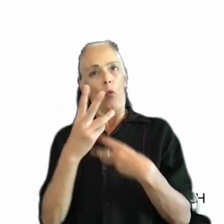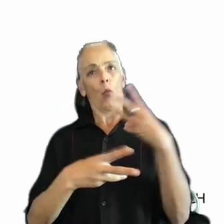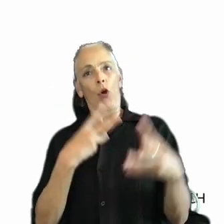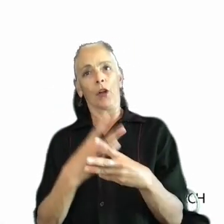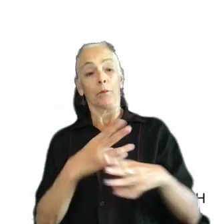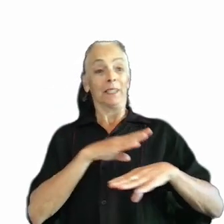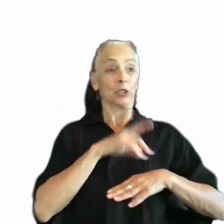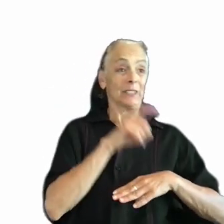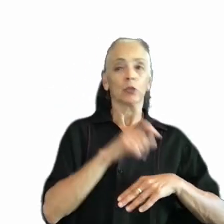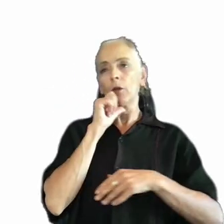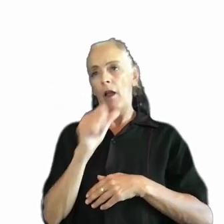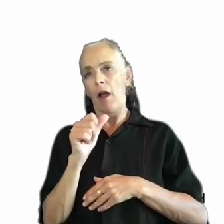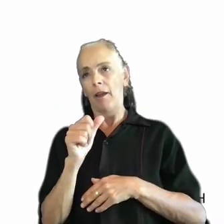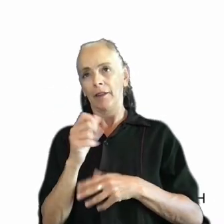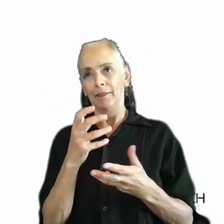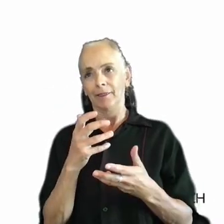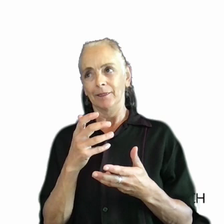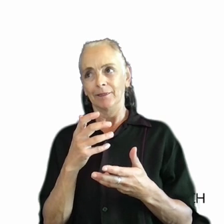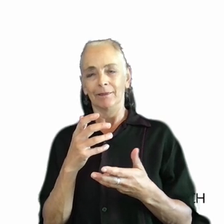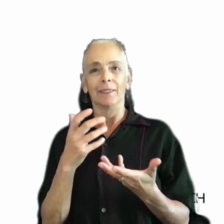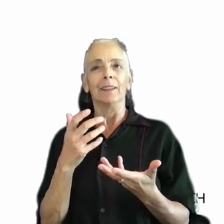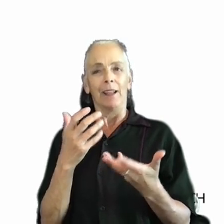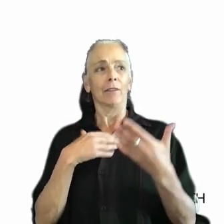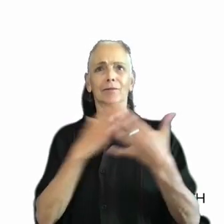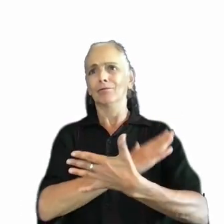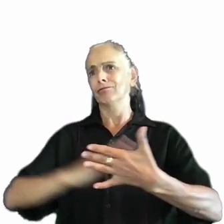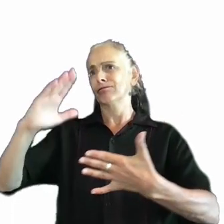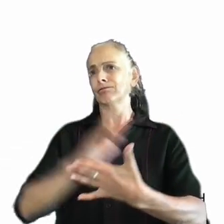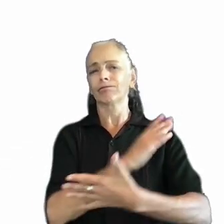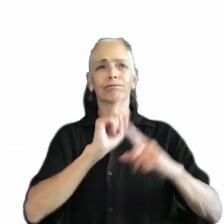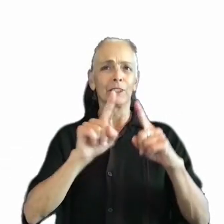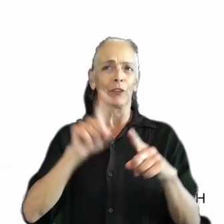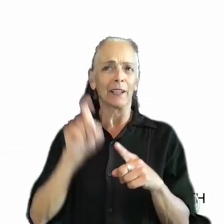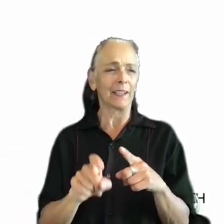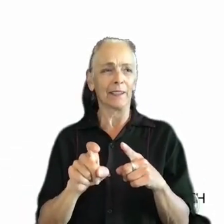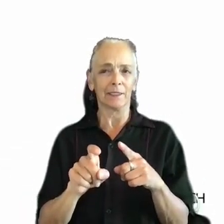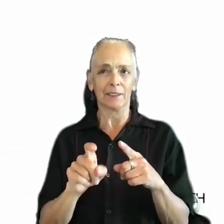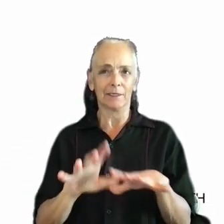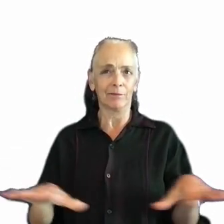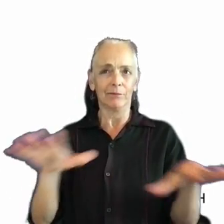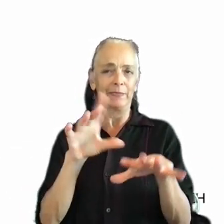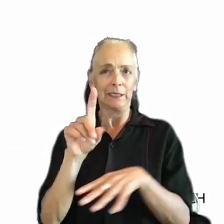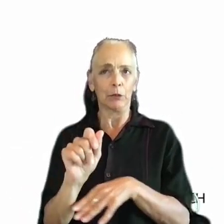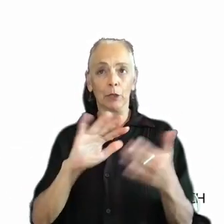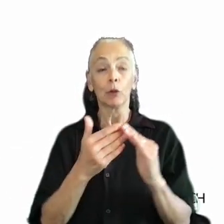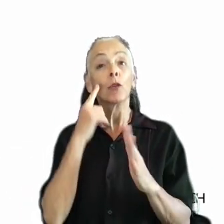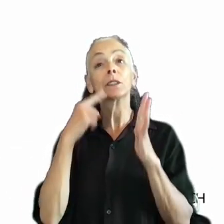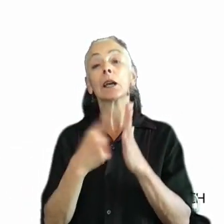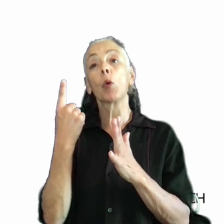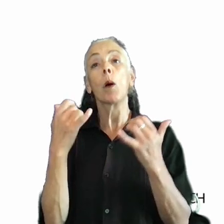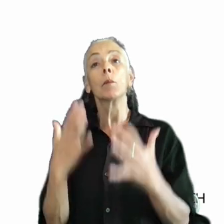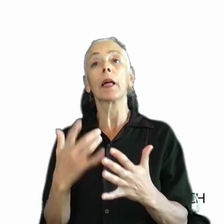And there's a diverse spectrum of needs across the disability community. For example, a player in one of our studies described their